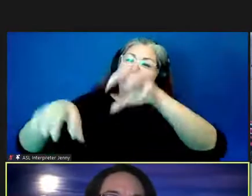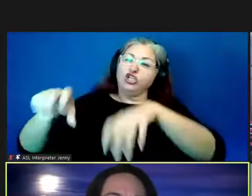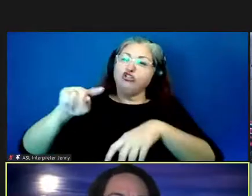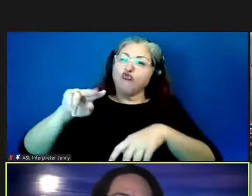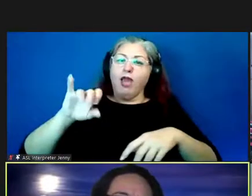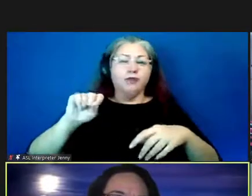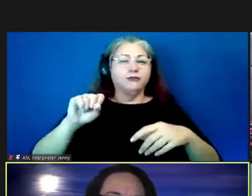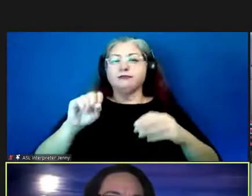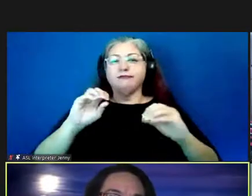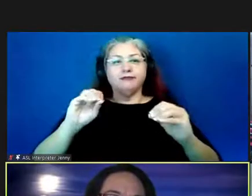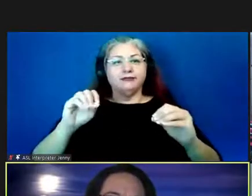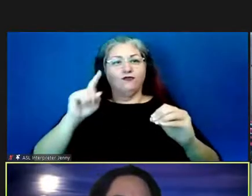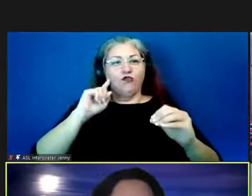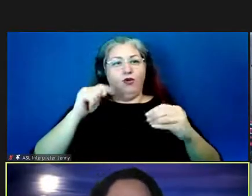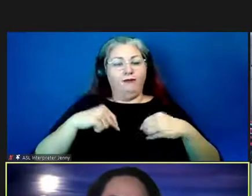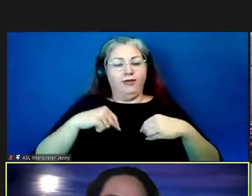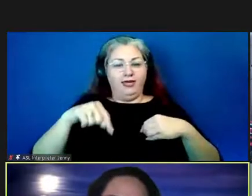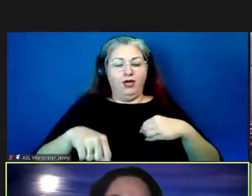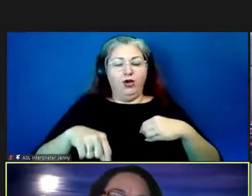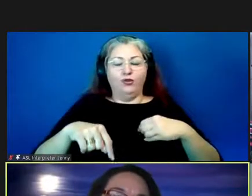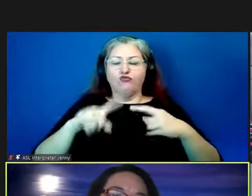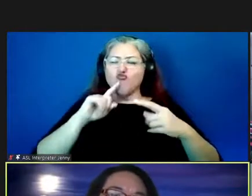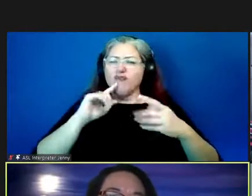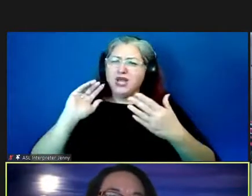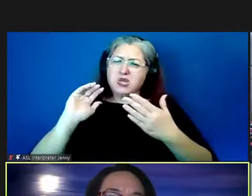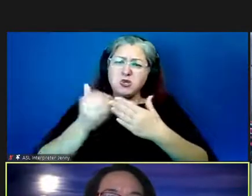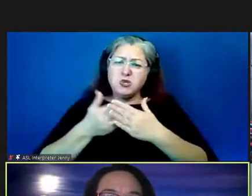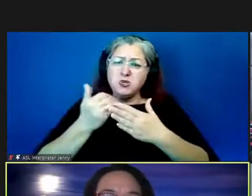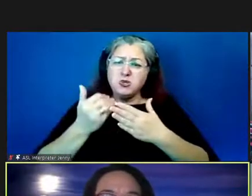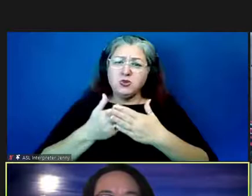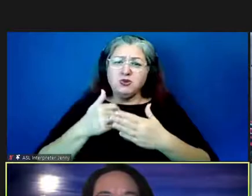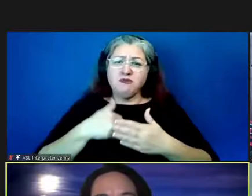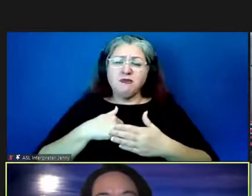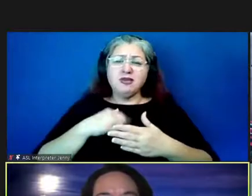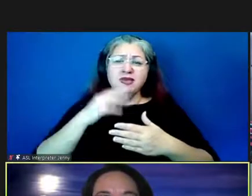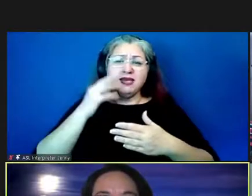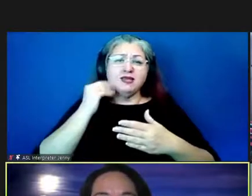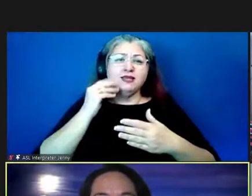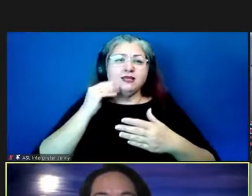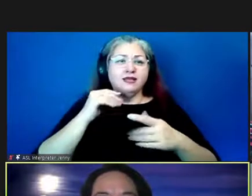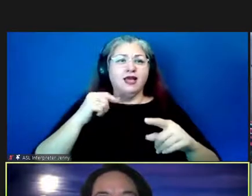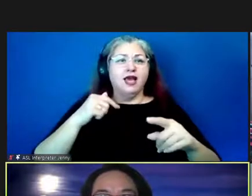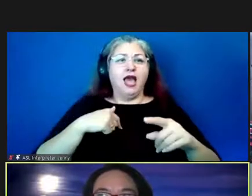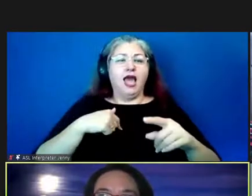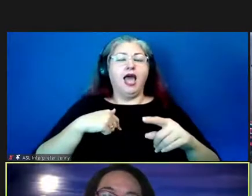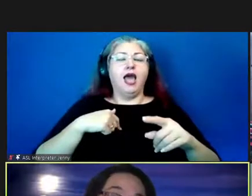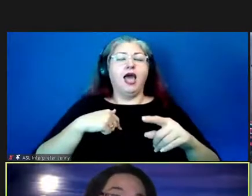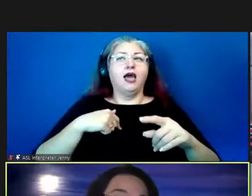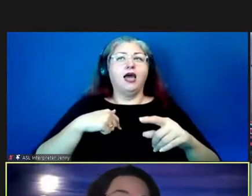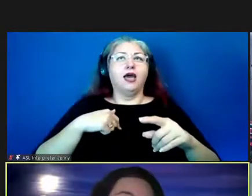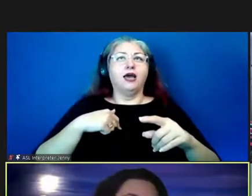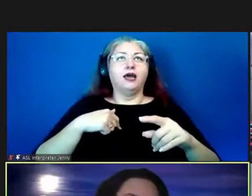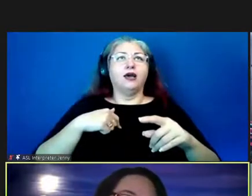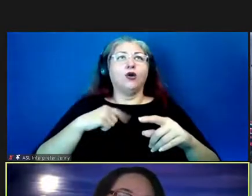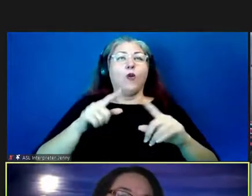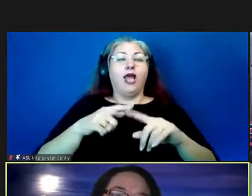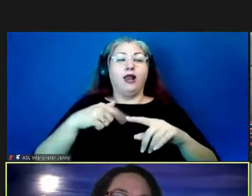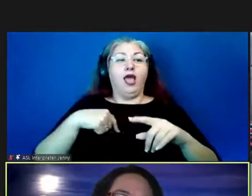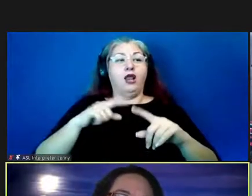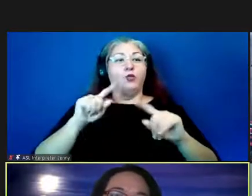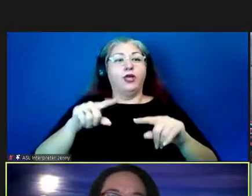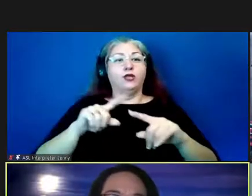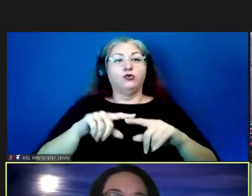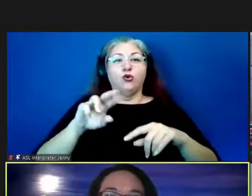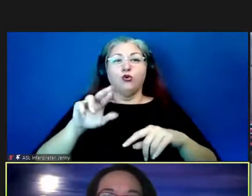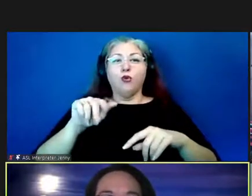this kind of experience was really novel for me um it's an experience i had more of when i went into the pacific like to